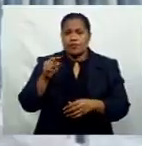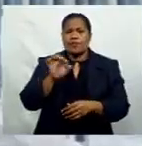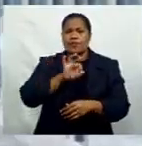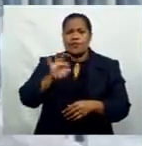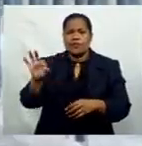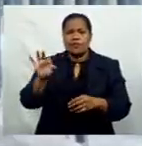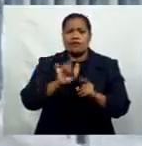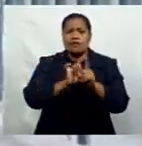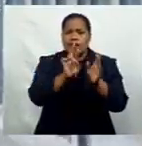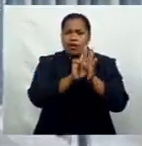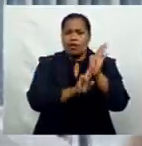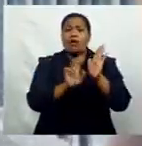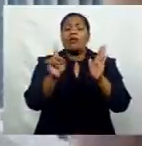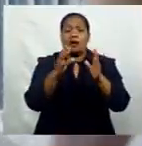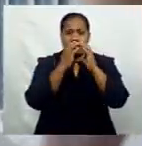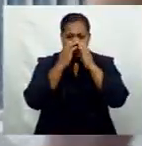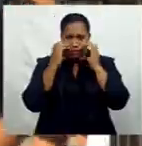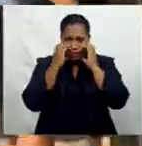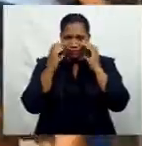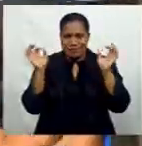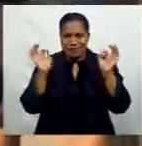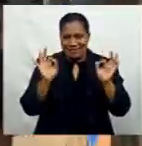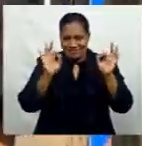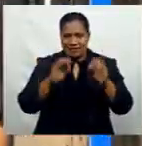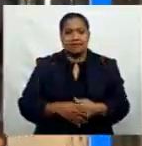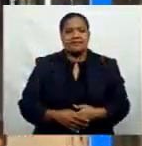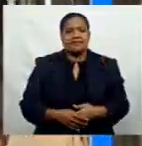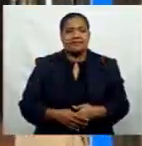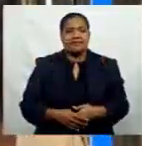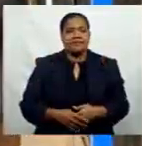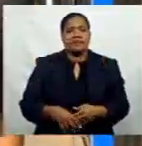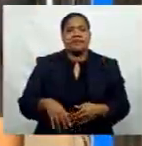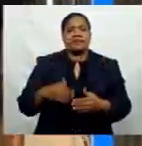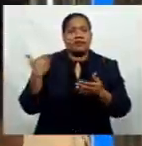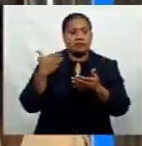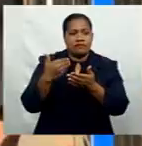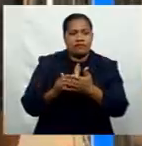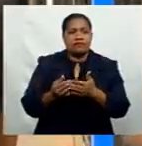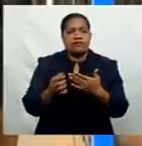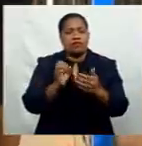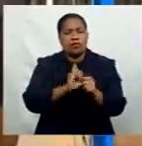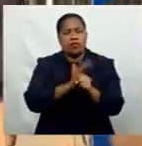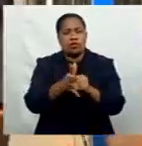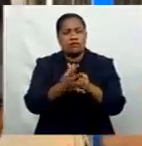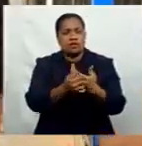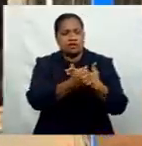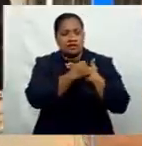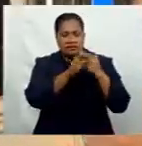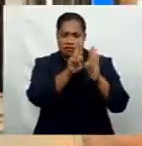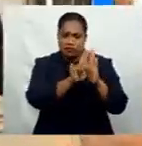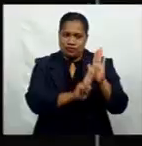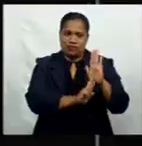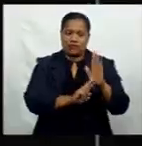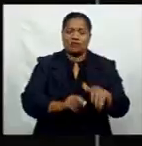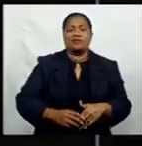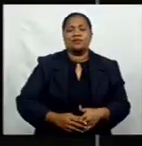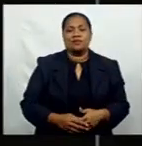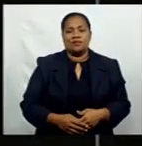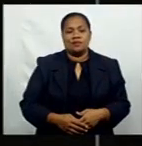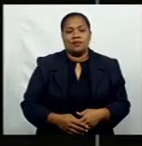mask, despite months of public awareness on COVID safety measures. Eleanor Turangay View, FBC News.